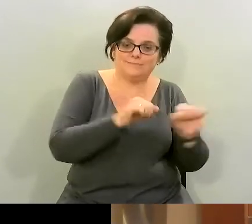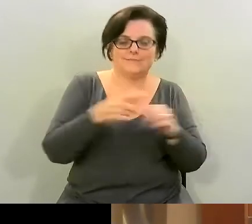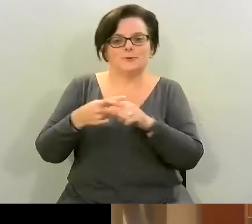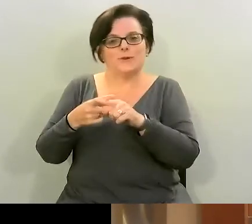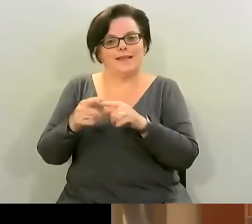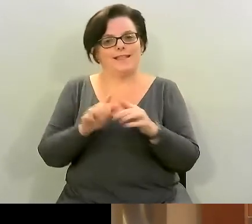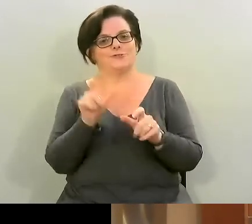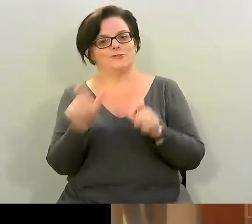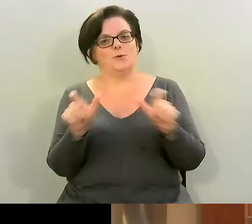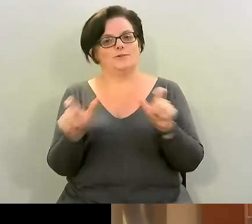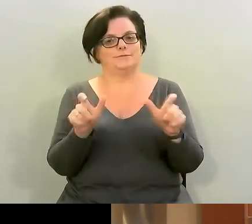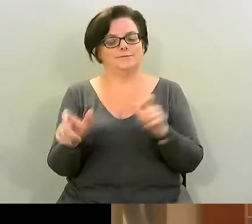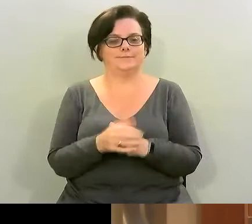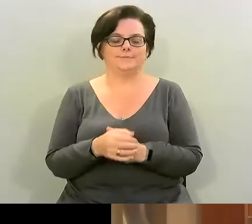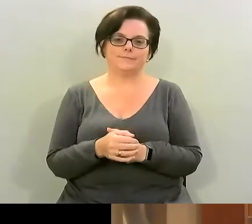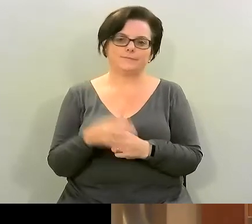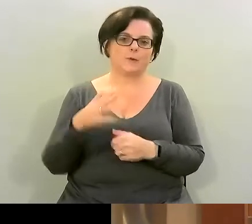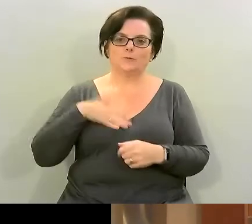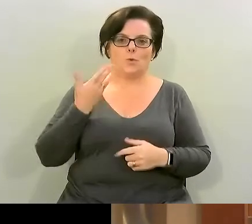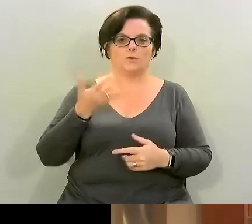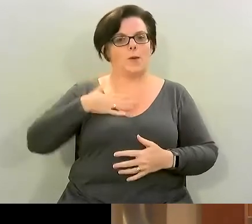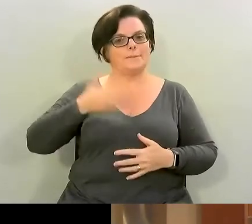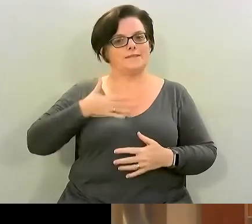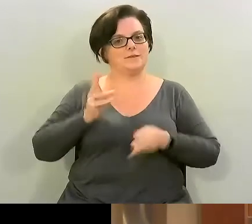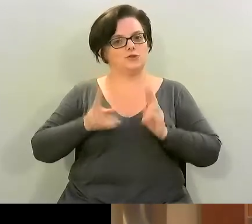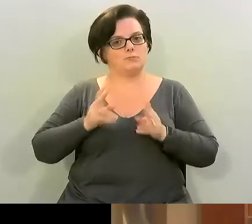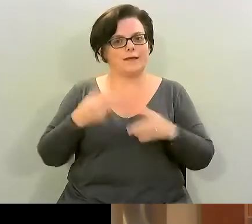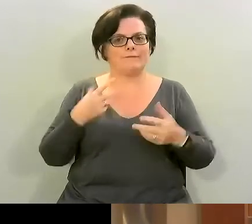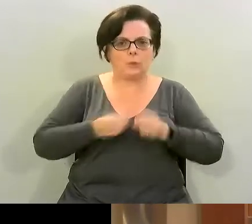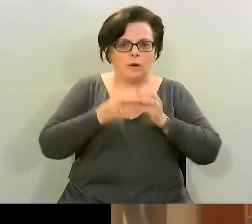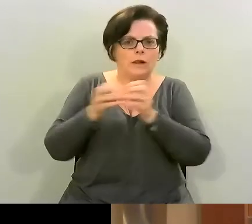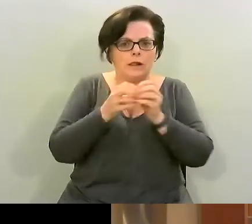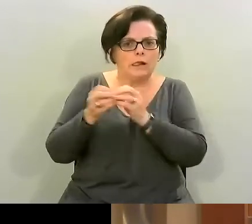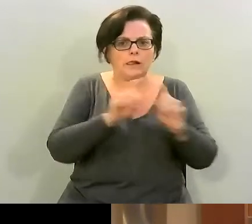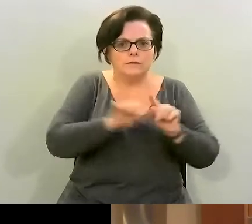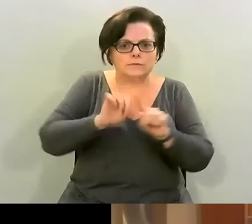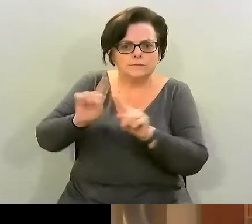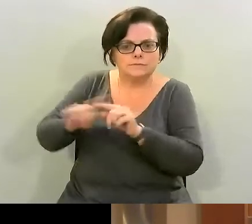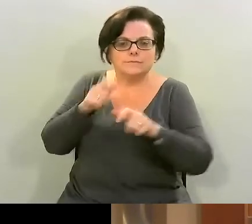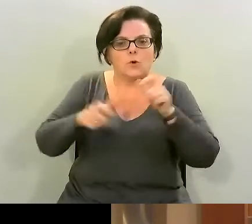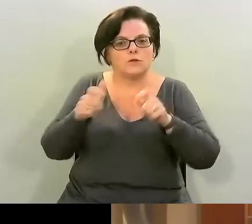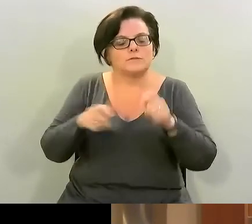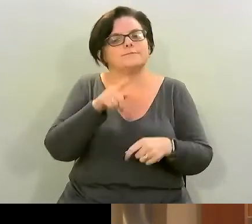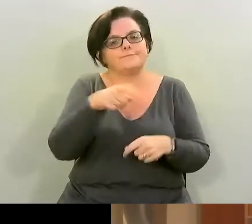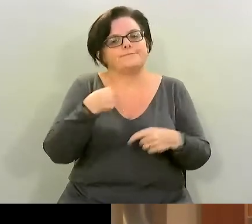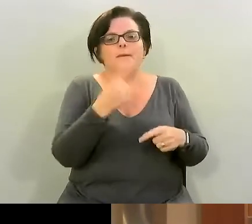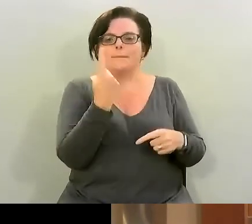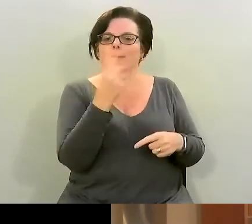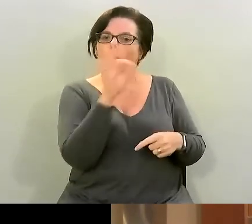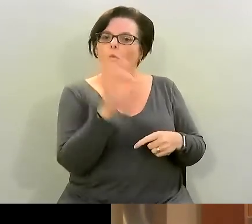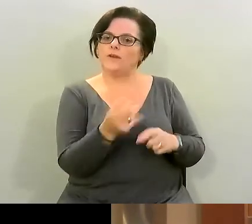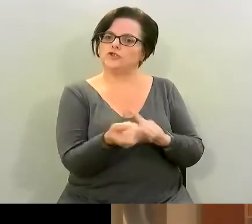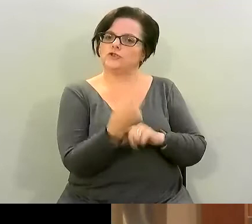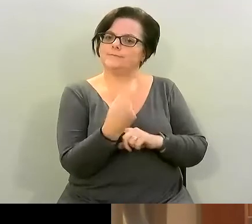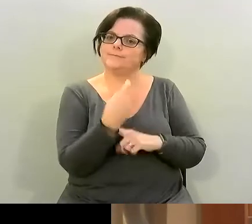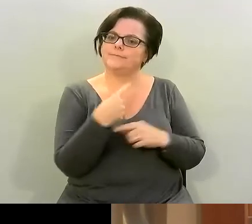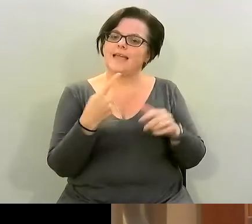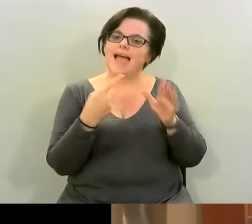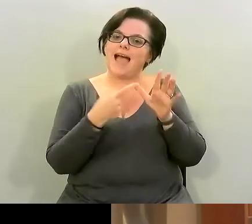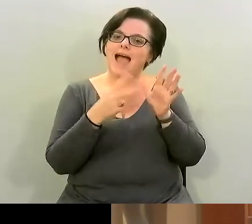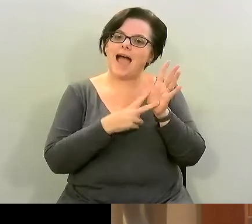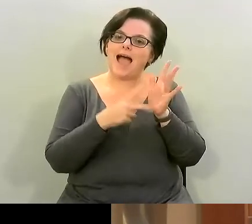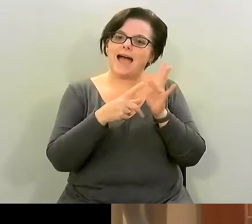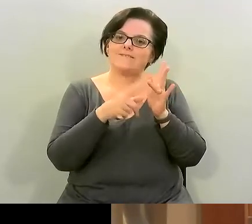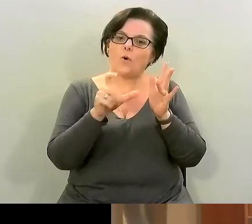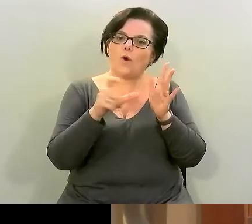question um was uh avocado oil that's not very common